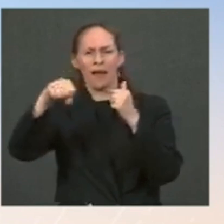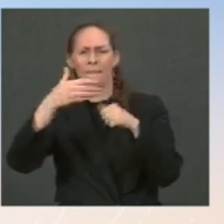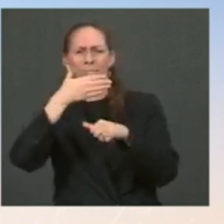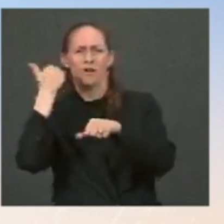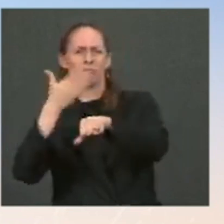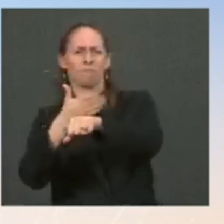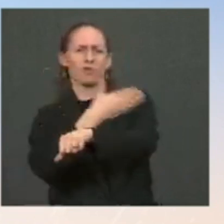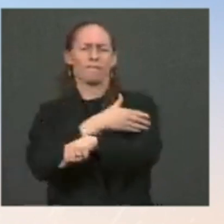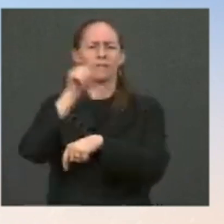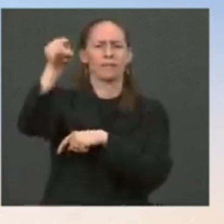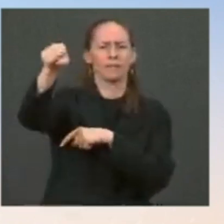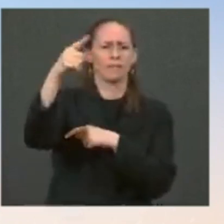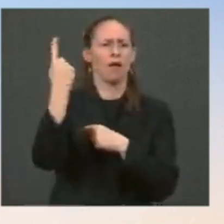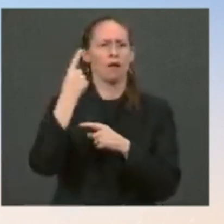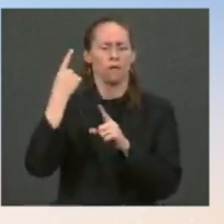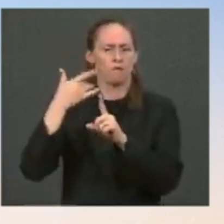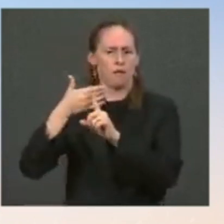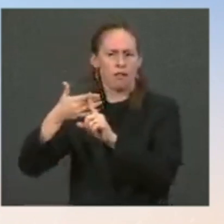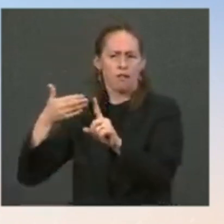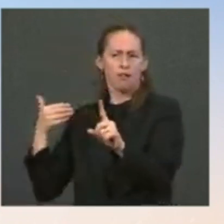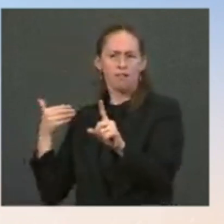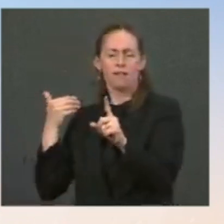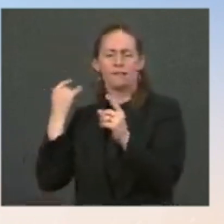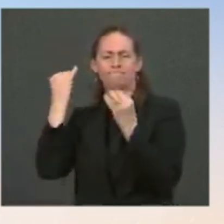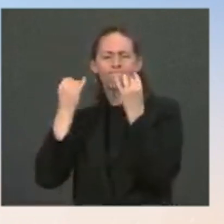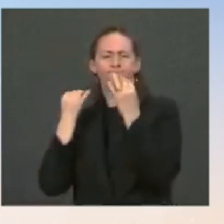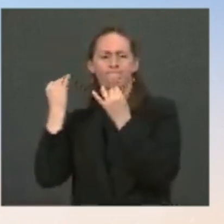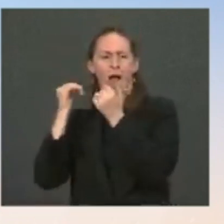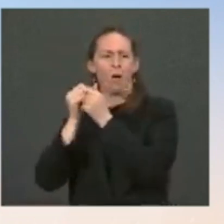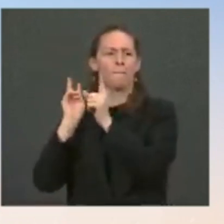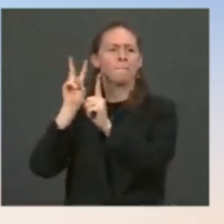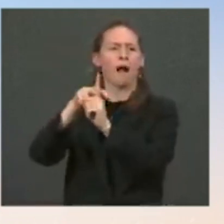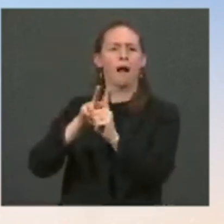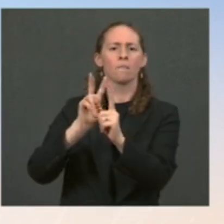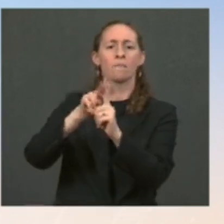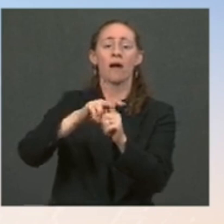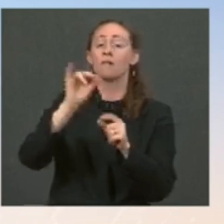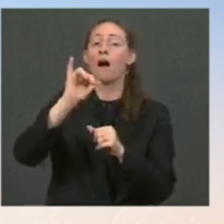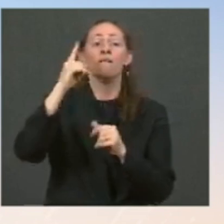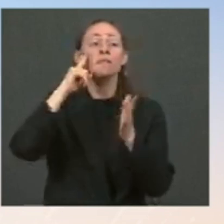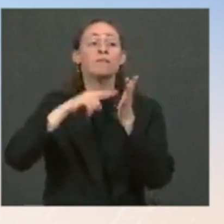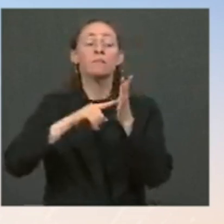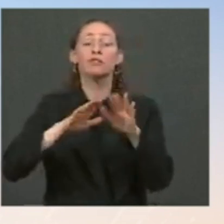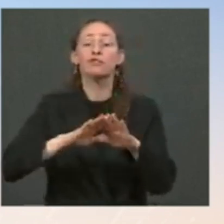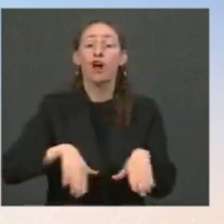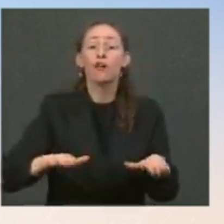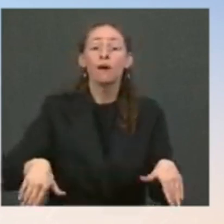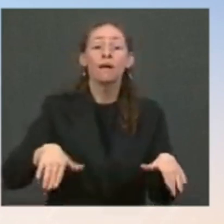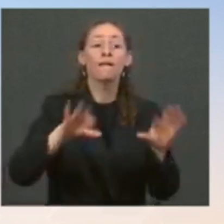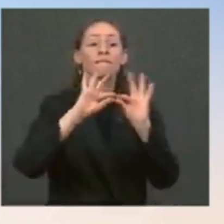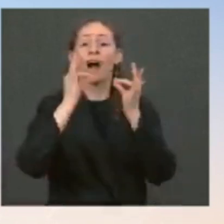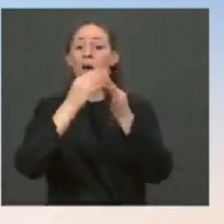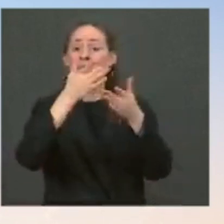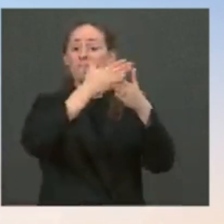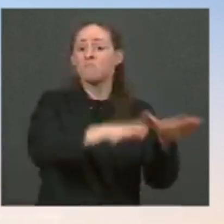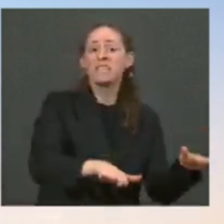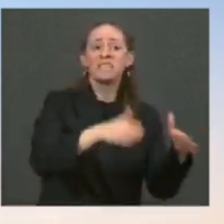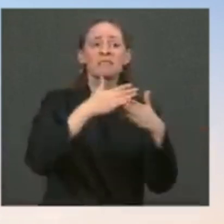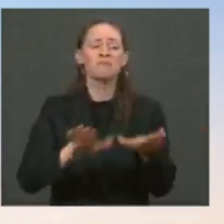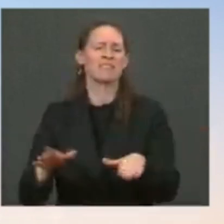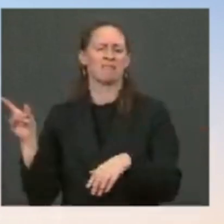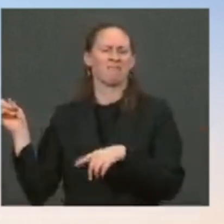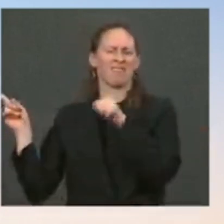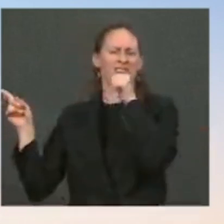at the last four years and the separation of children who were ripped from the arms of their parents as a way he does not want to proceed. So all of his